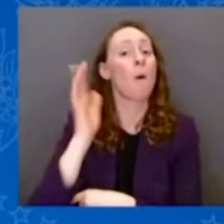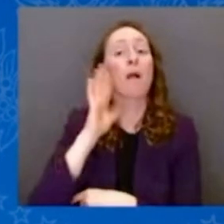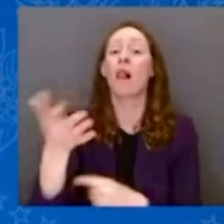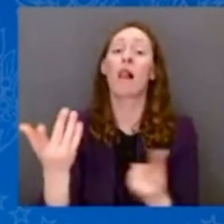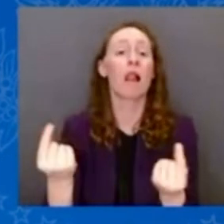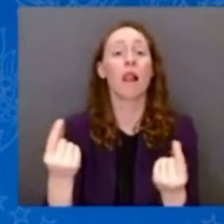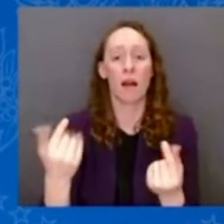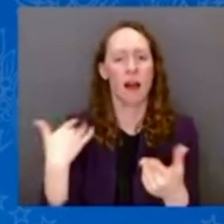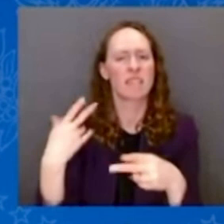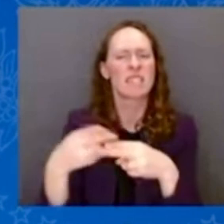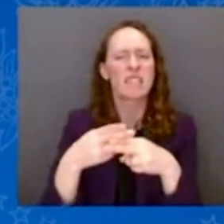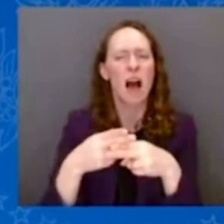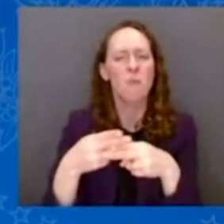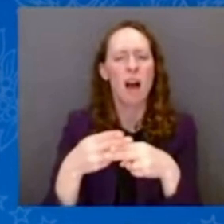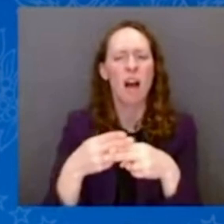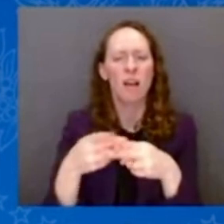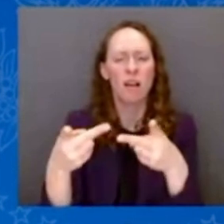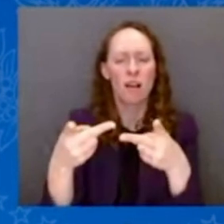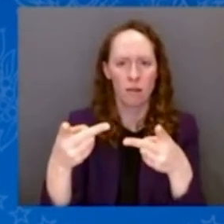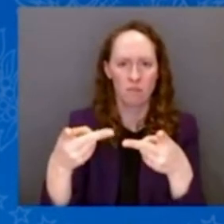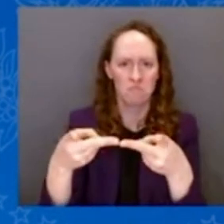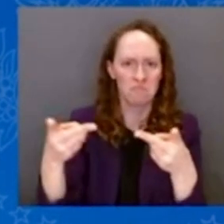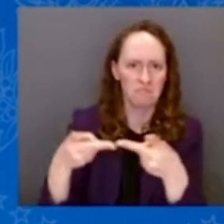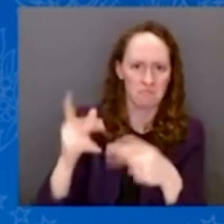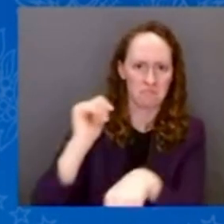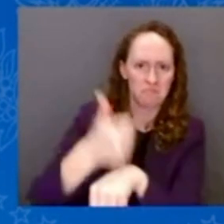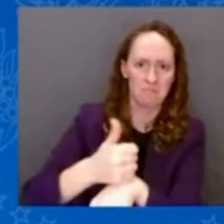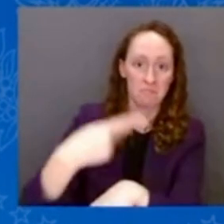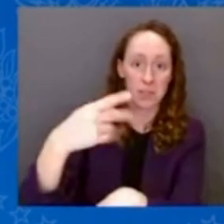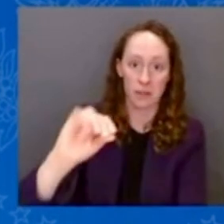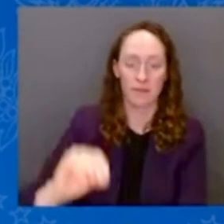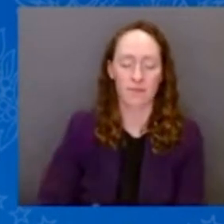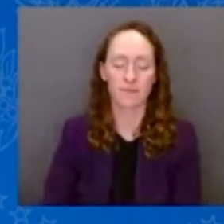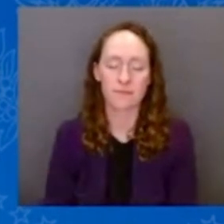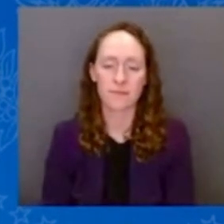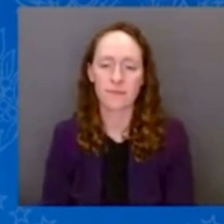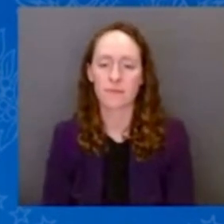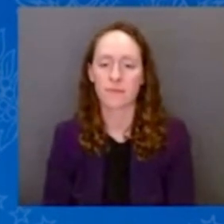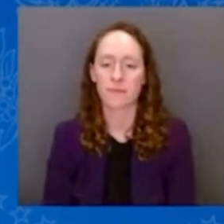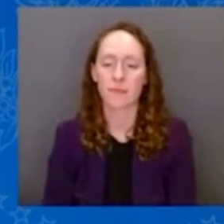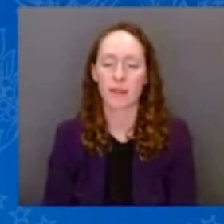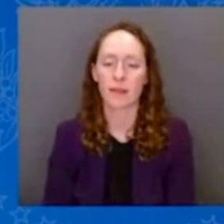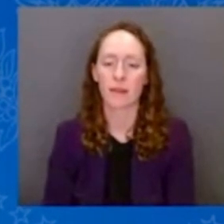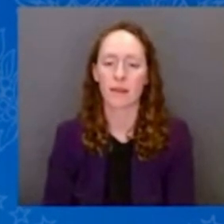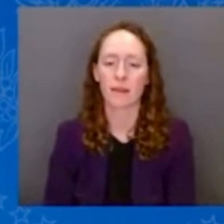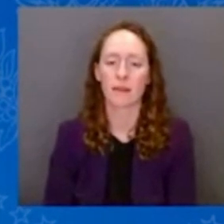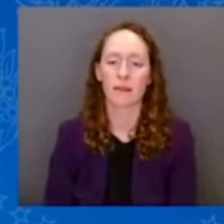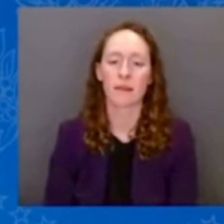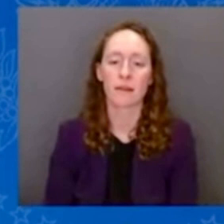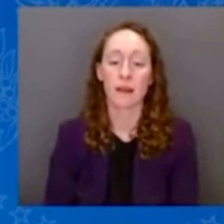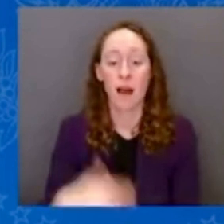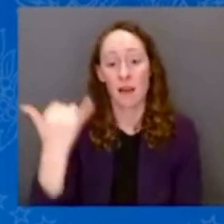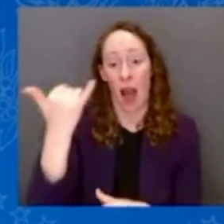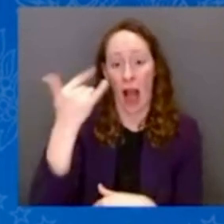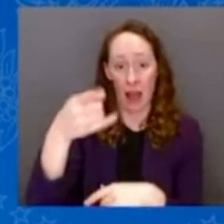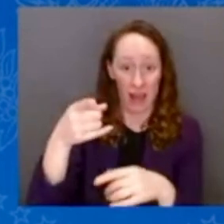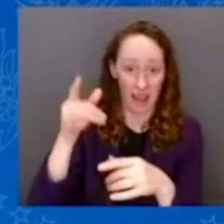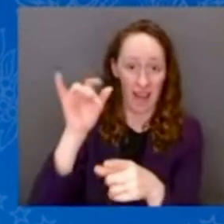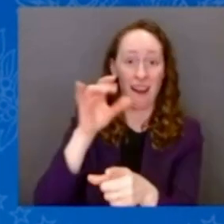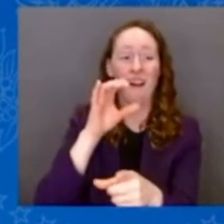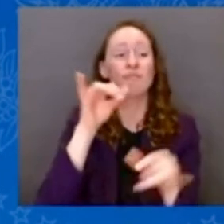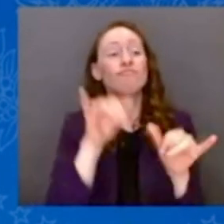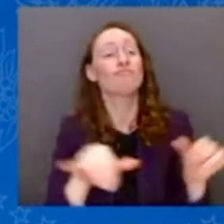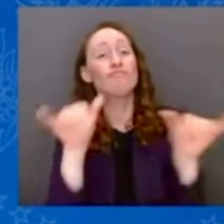on the grounds of the present post office is not usable. I also want to note that some of these communities